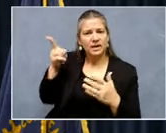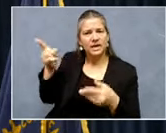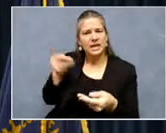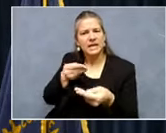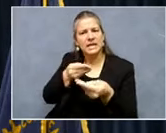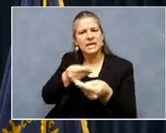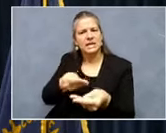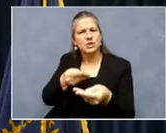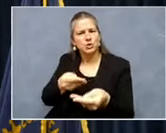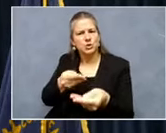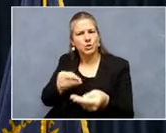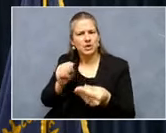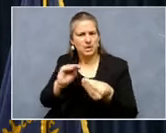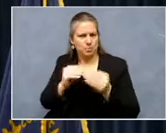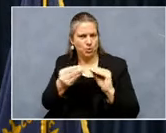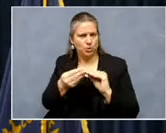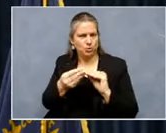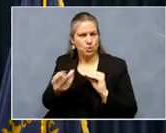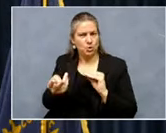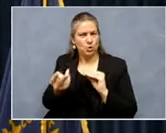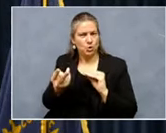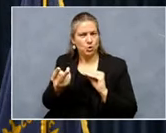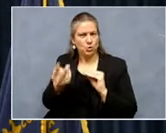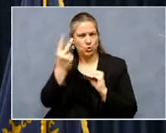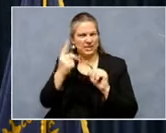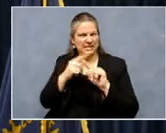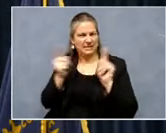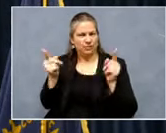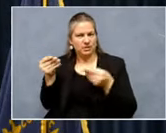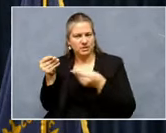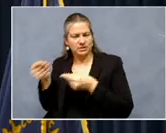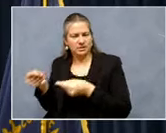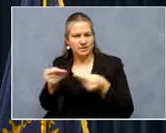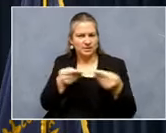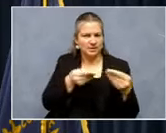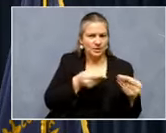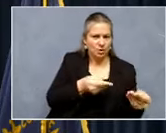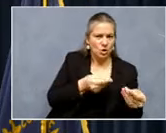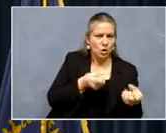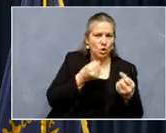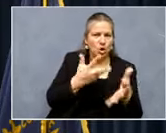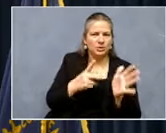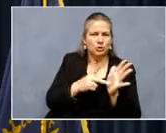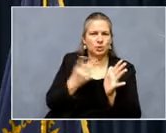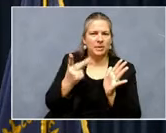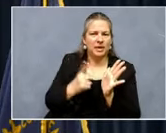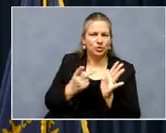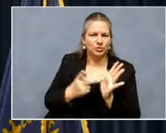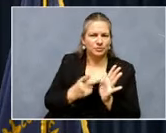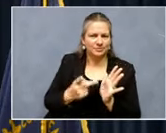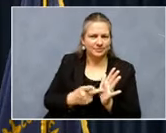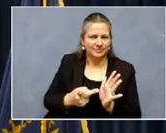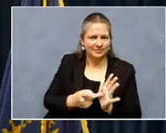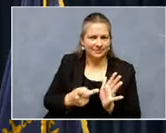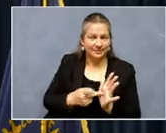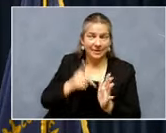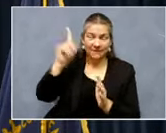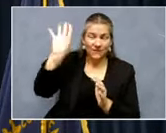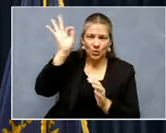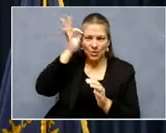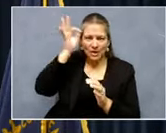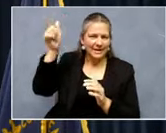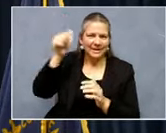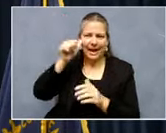ways, resulting in duplications, uh, that wasn't caught in the federal system. What we think that could mean